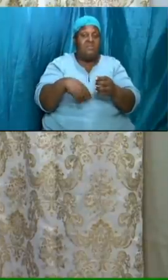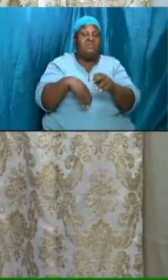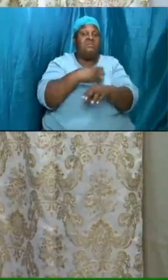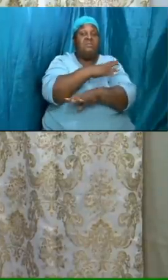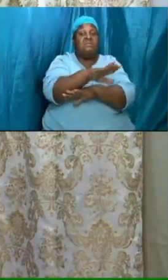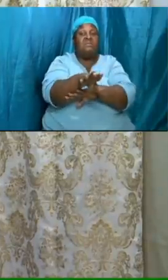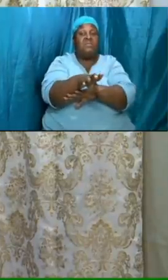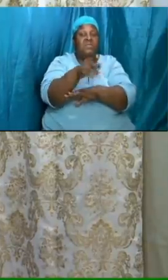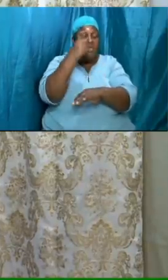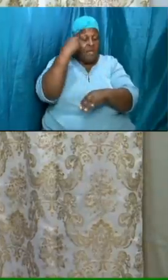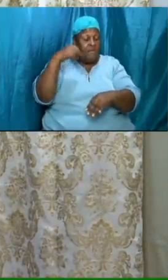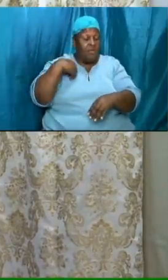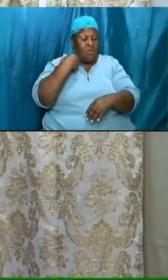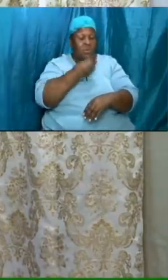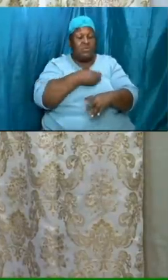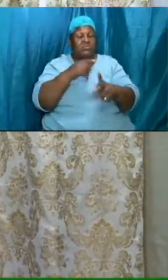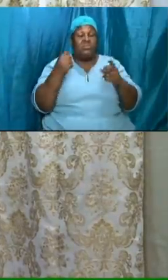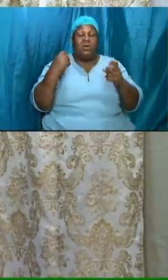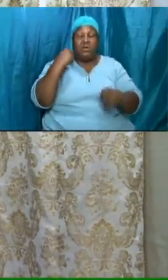for us to understand